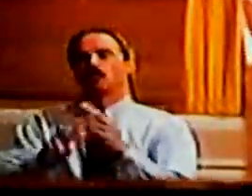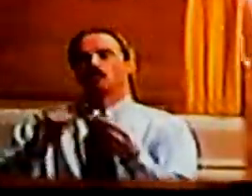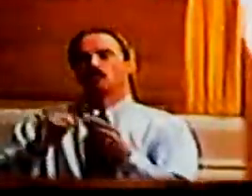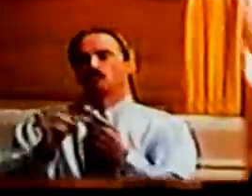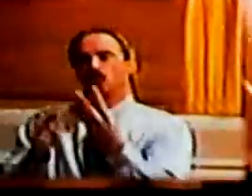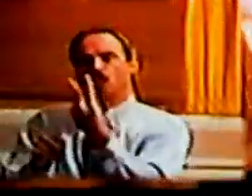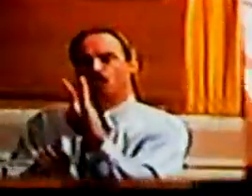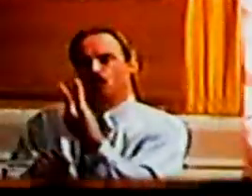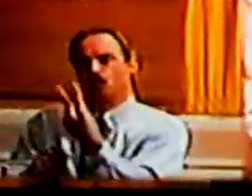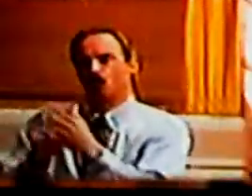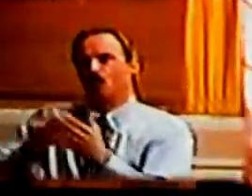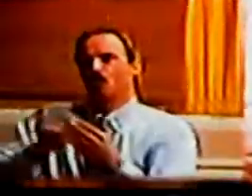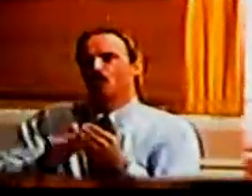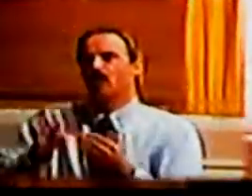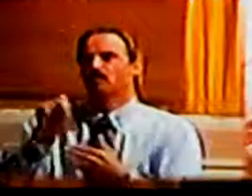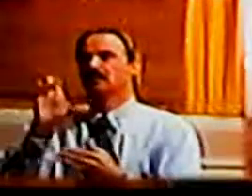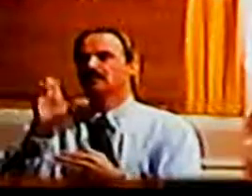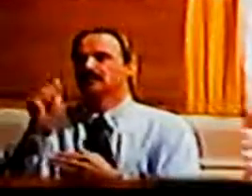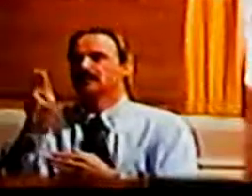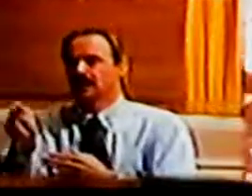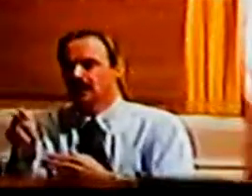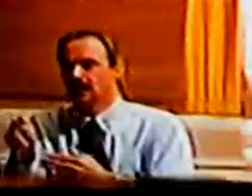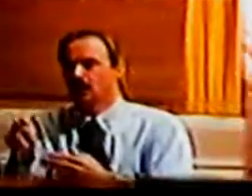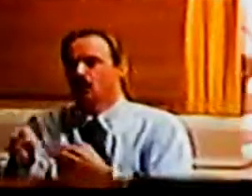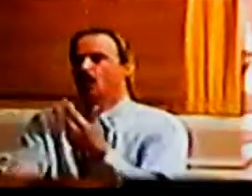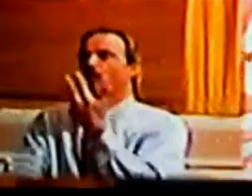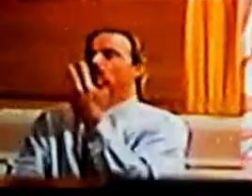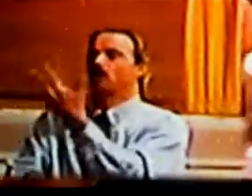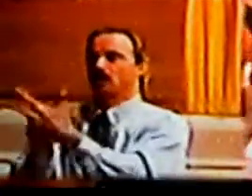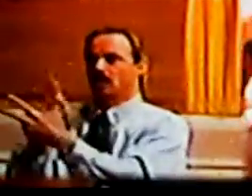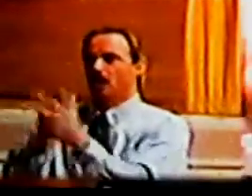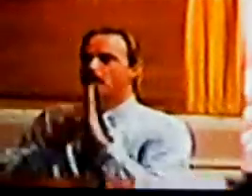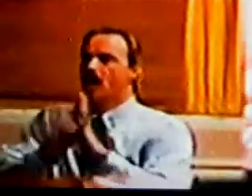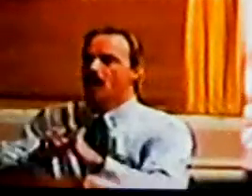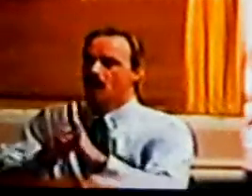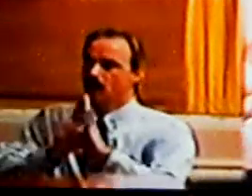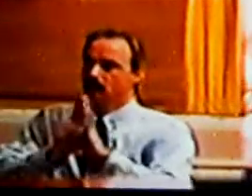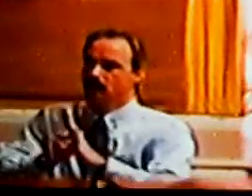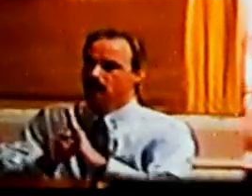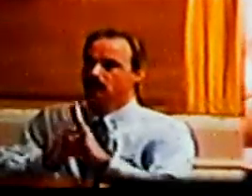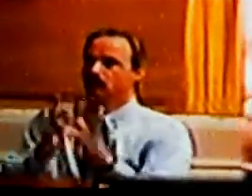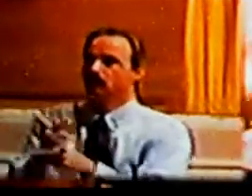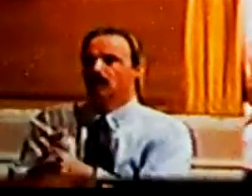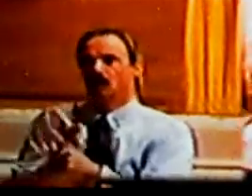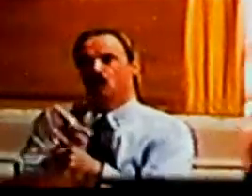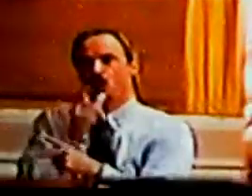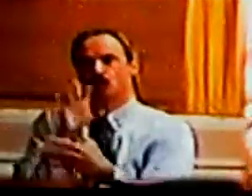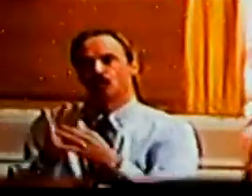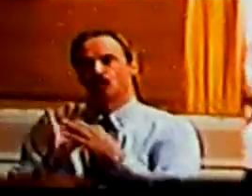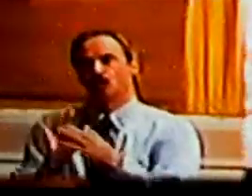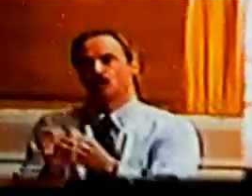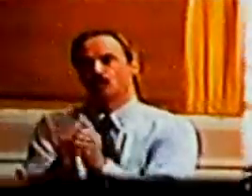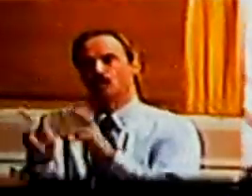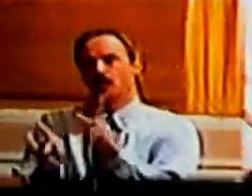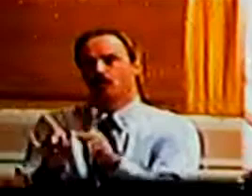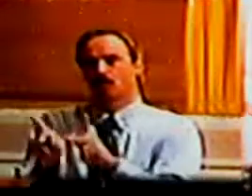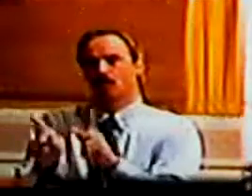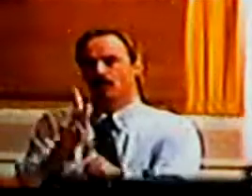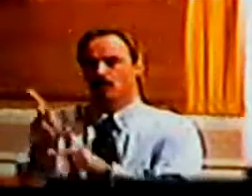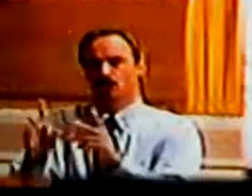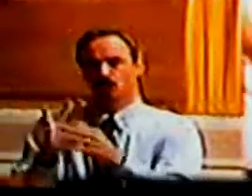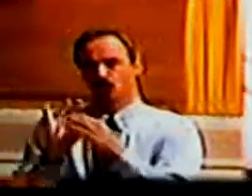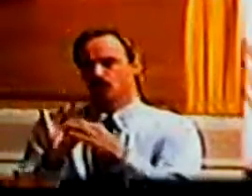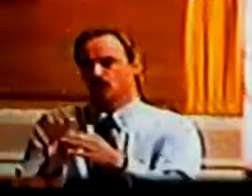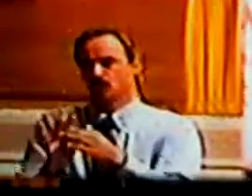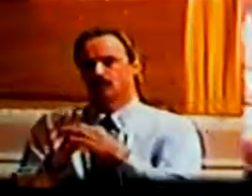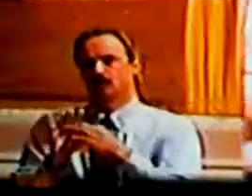scan number three modeling be careful who it is that you associate with the people that you associate with help you